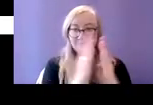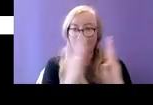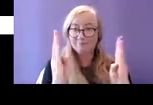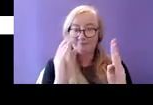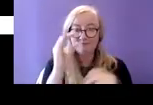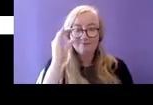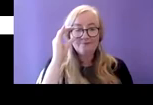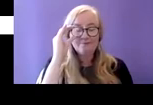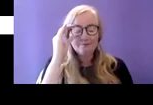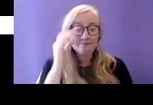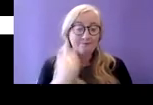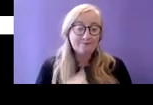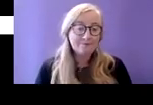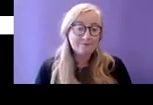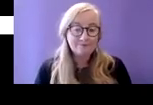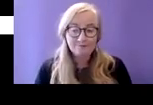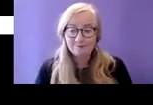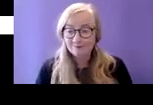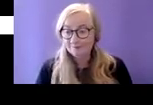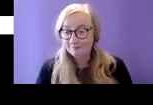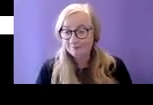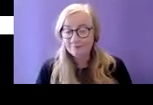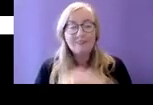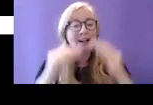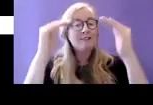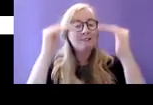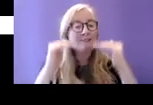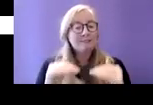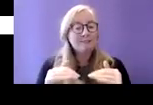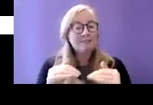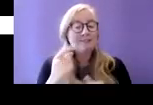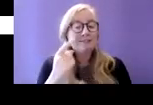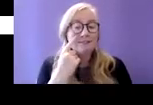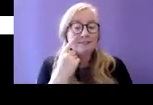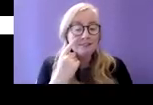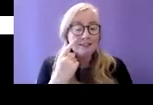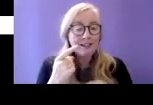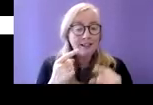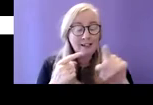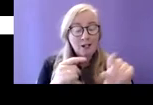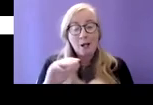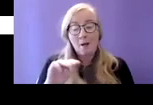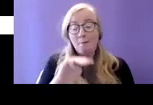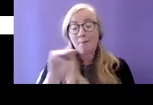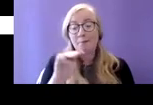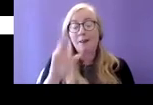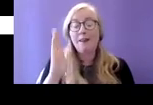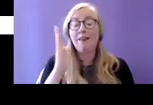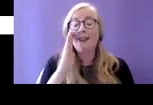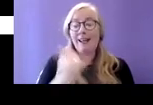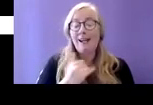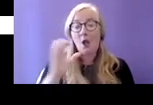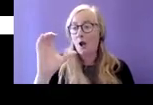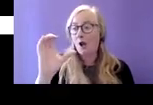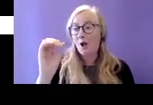next we consider the circumstances of persons resident in communal establishments this graphic displays the